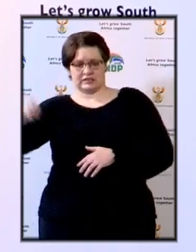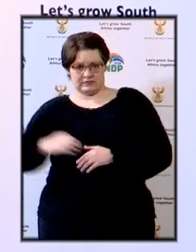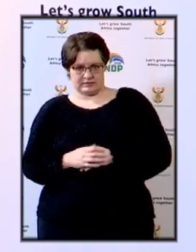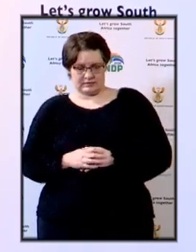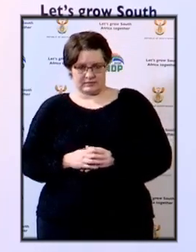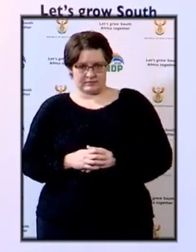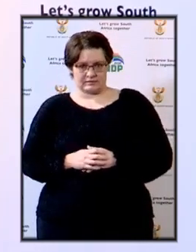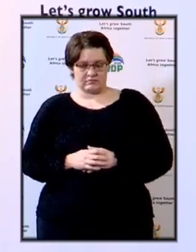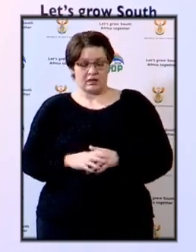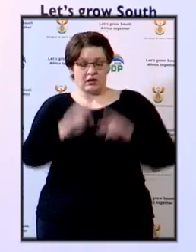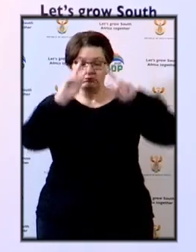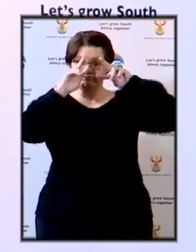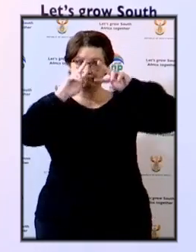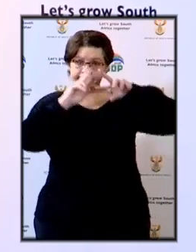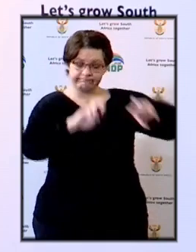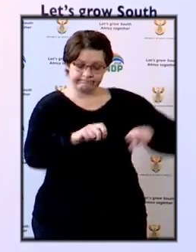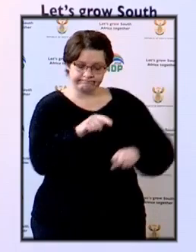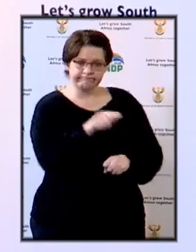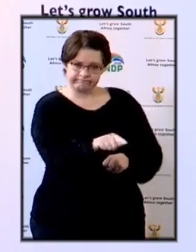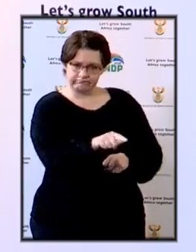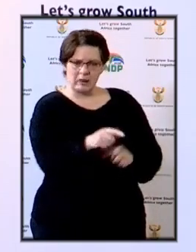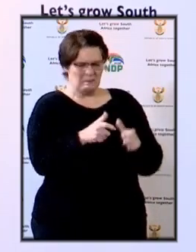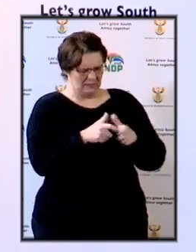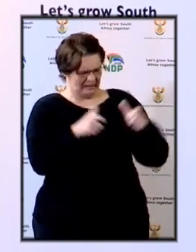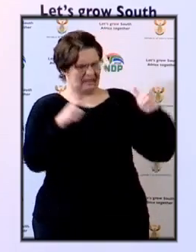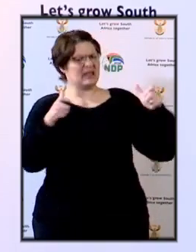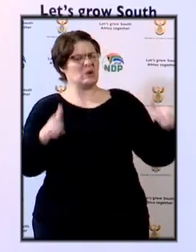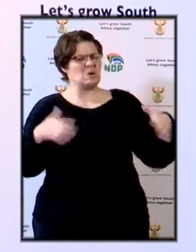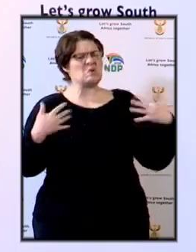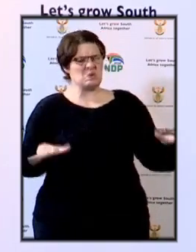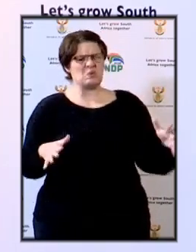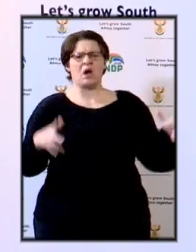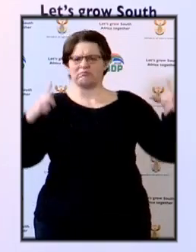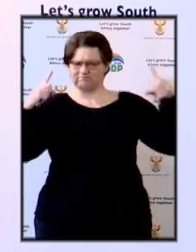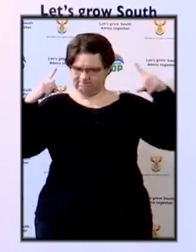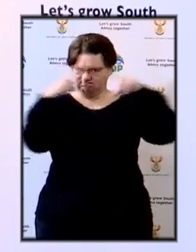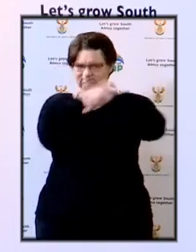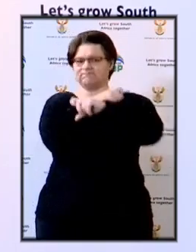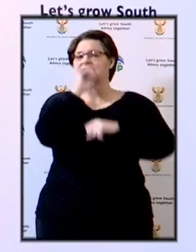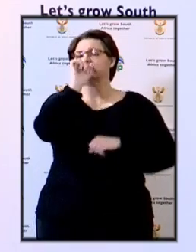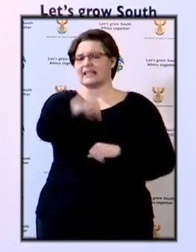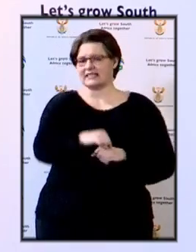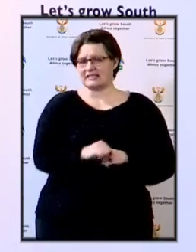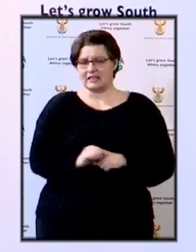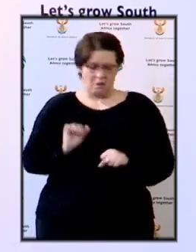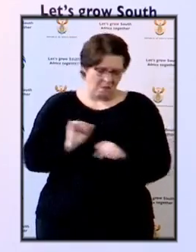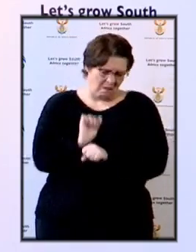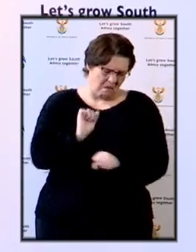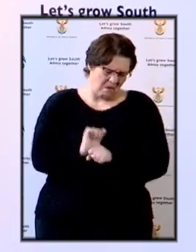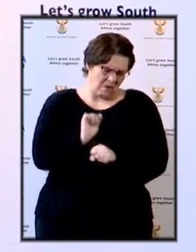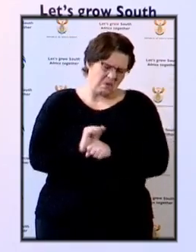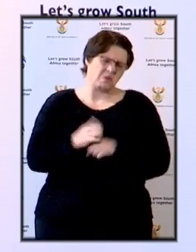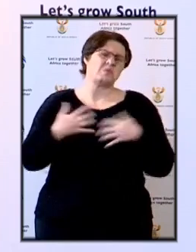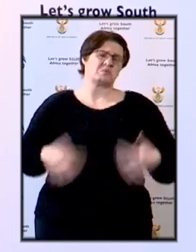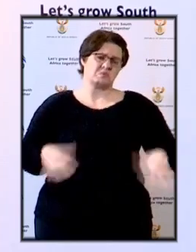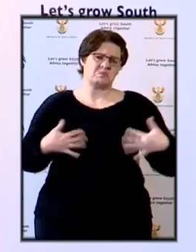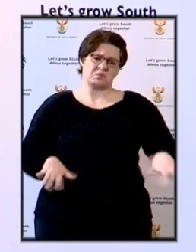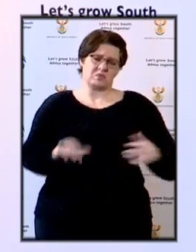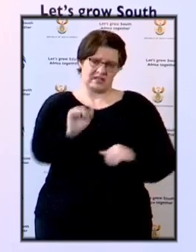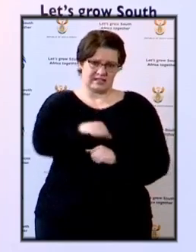The investigation of this magnitude are complicated and labor-intensive.